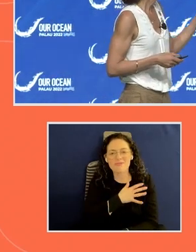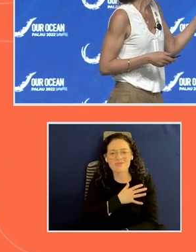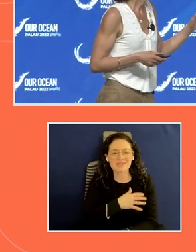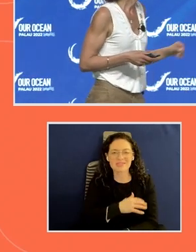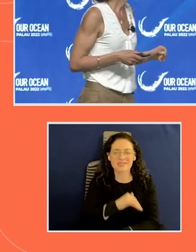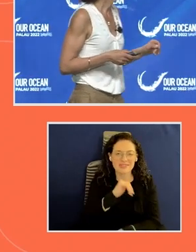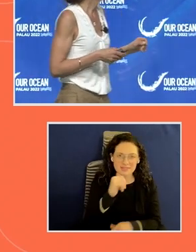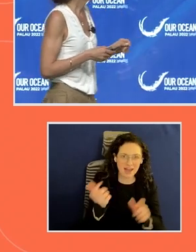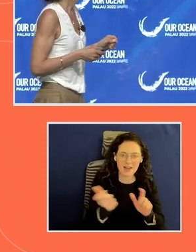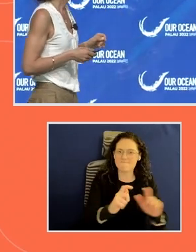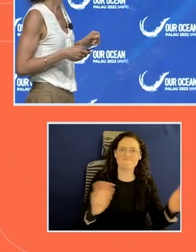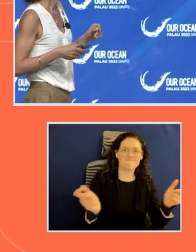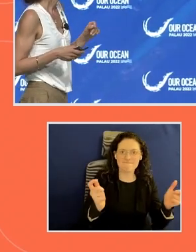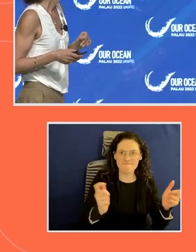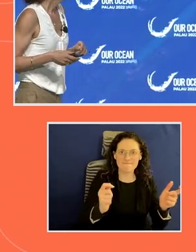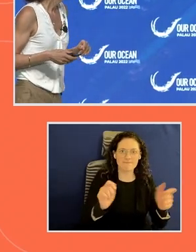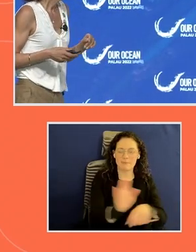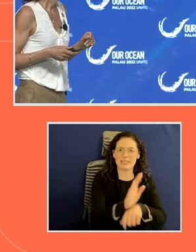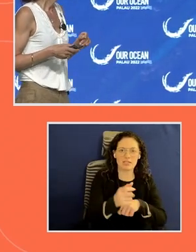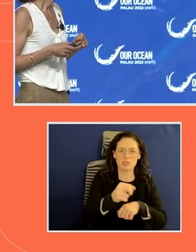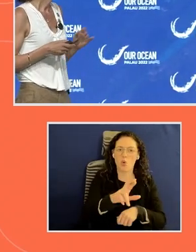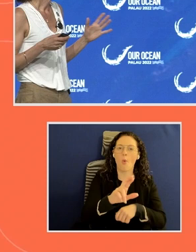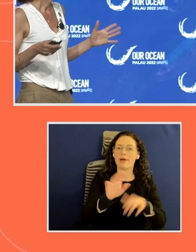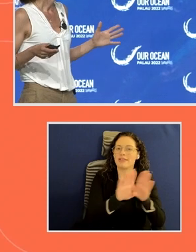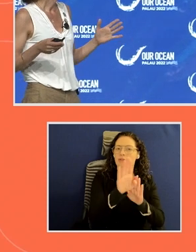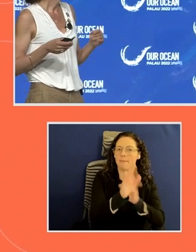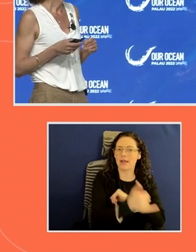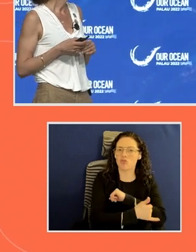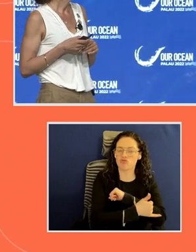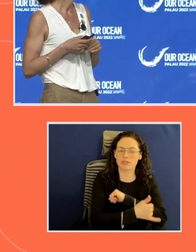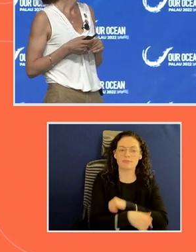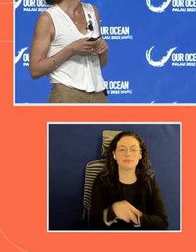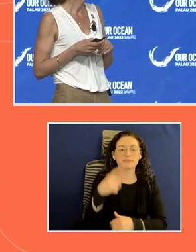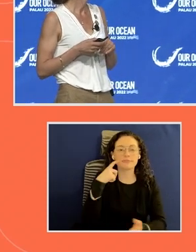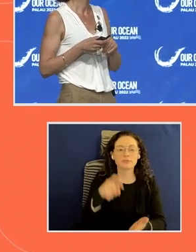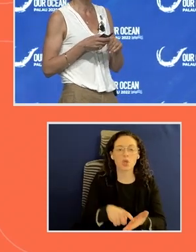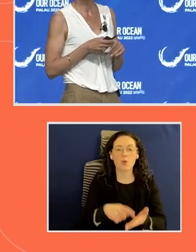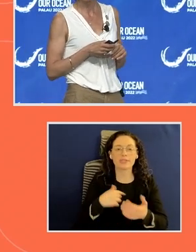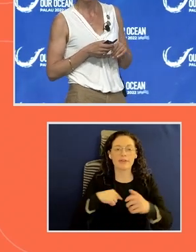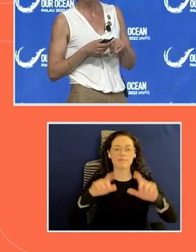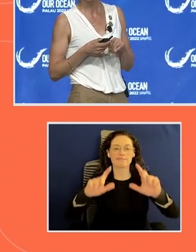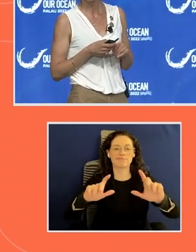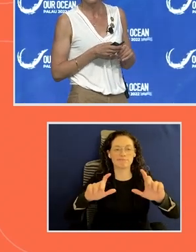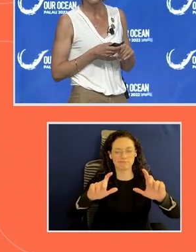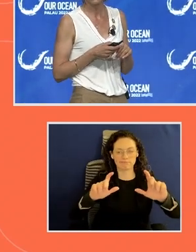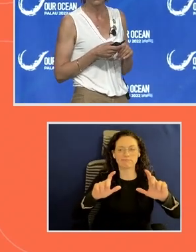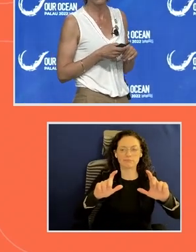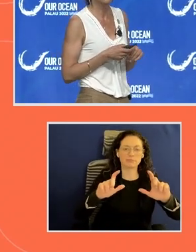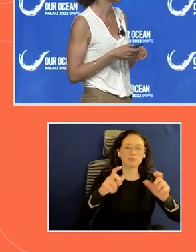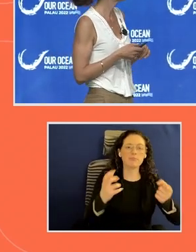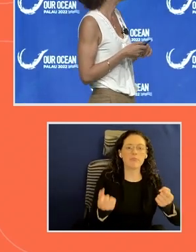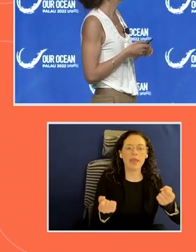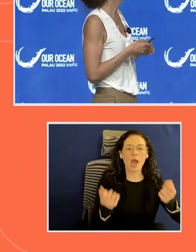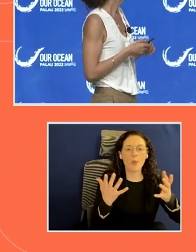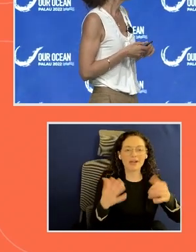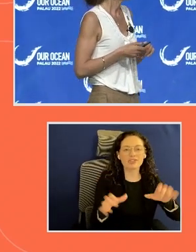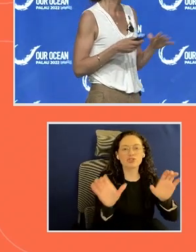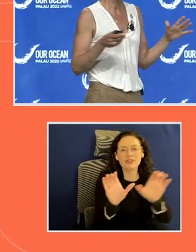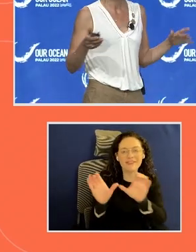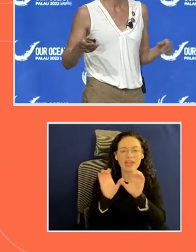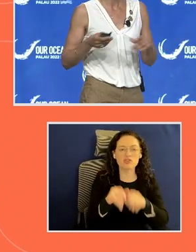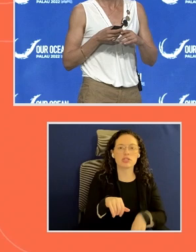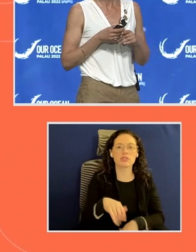So what you see right here is a chart of how much certifications and ratings programs globally,